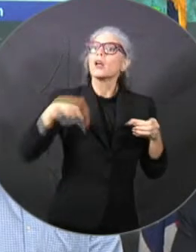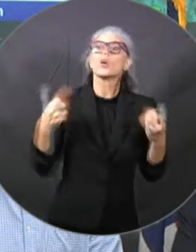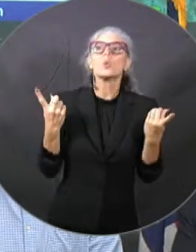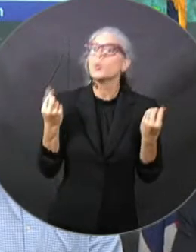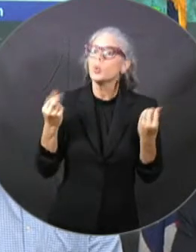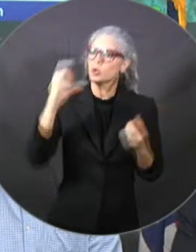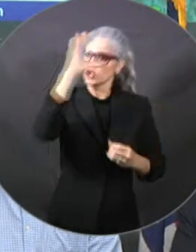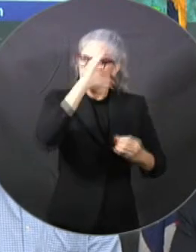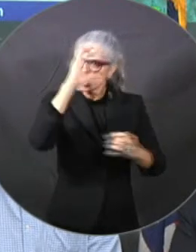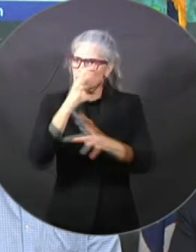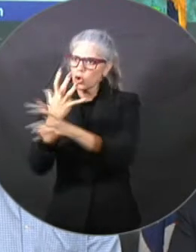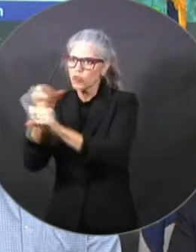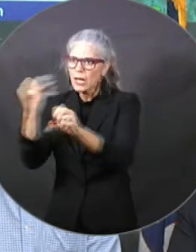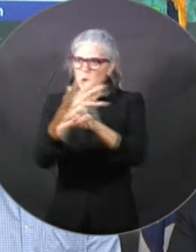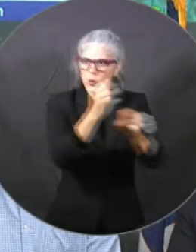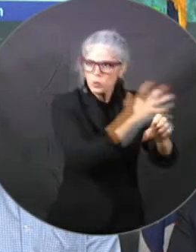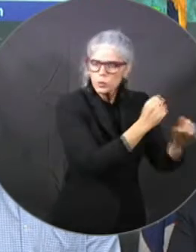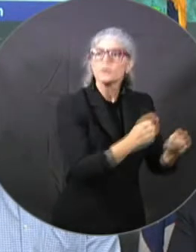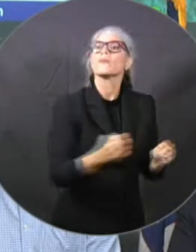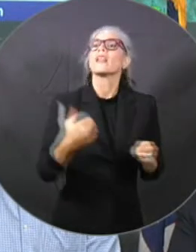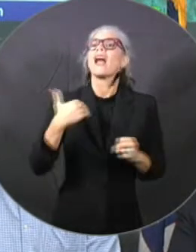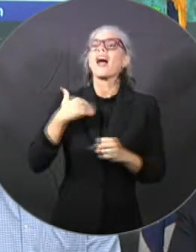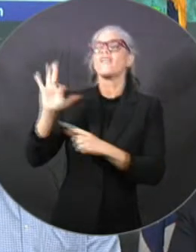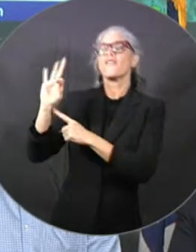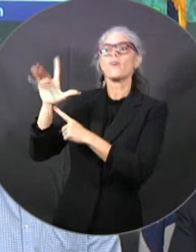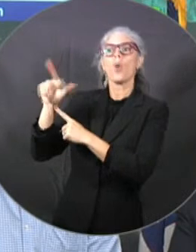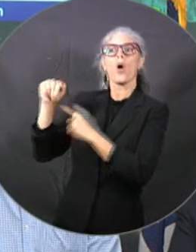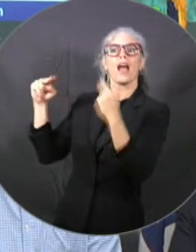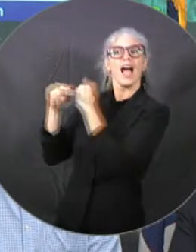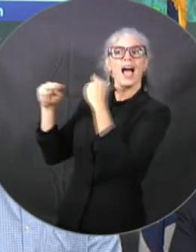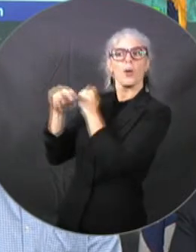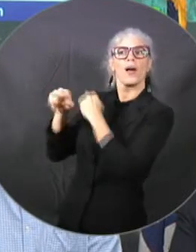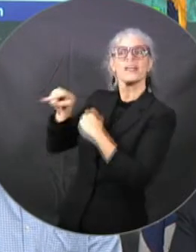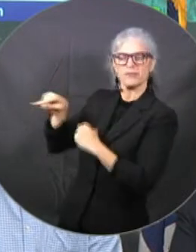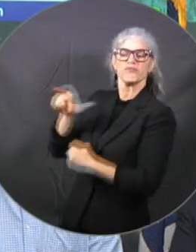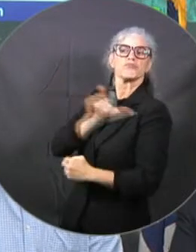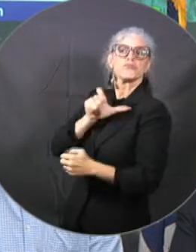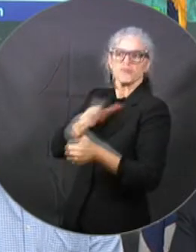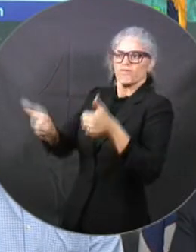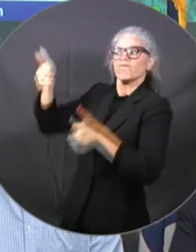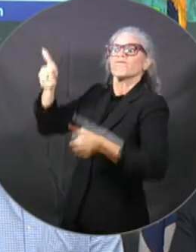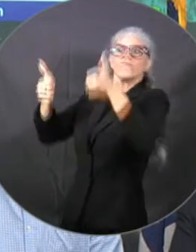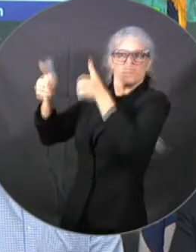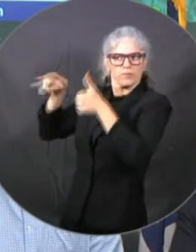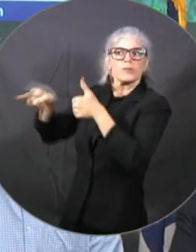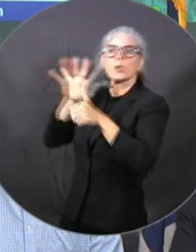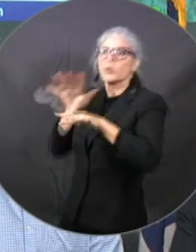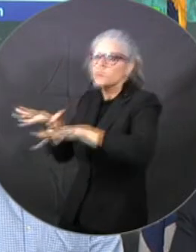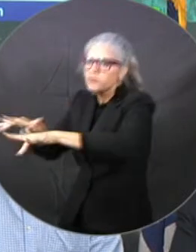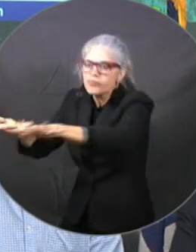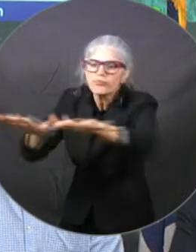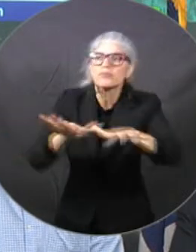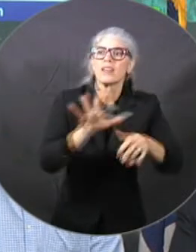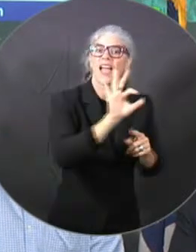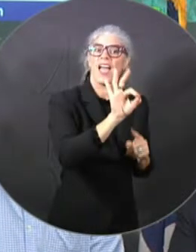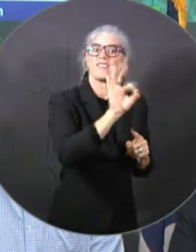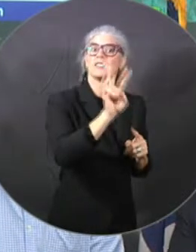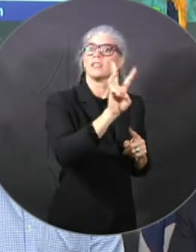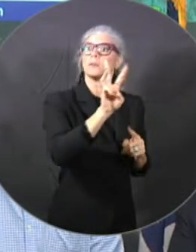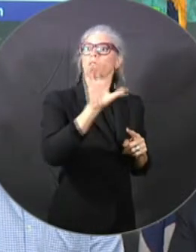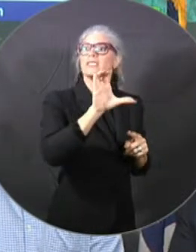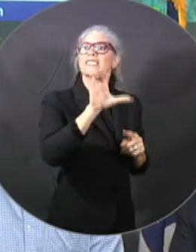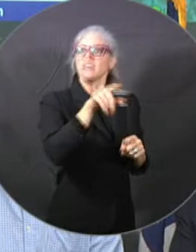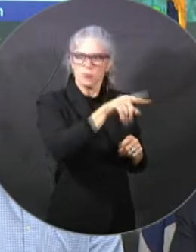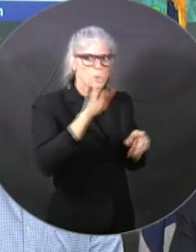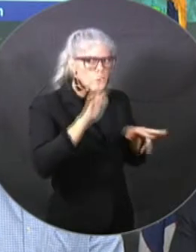Fish and Wildlife. All those folks will be ready to go. So as soon as that storm passes, they will be on the ground helping out